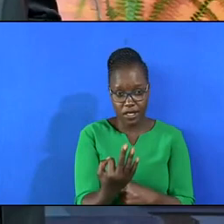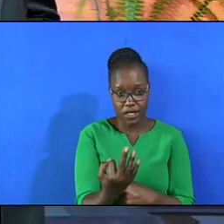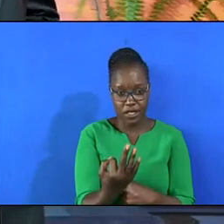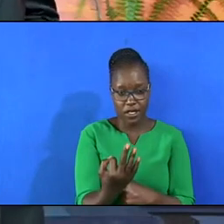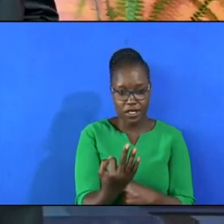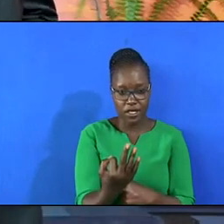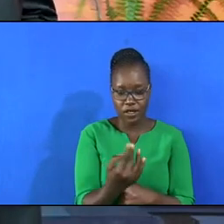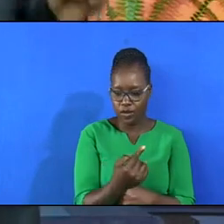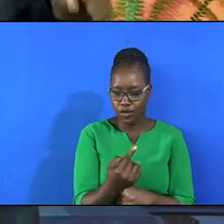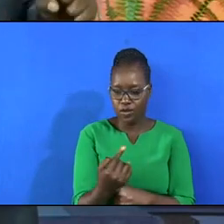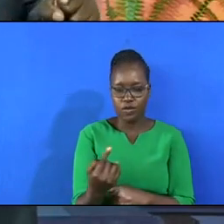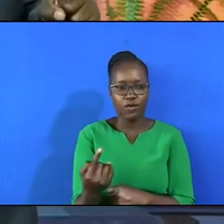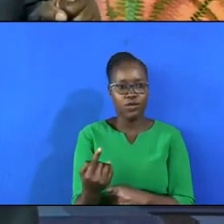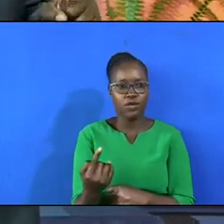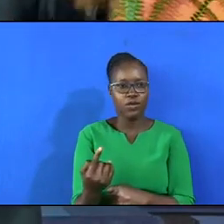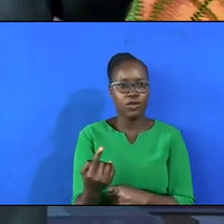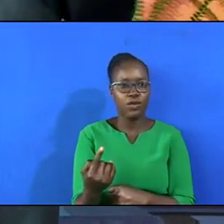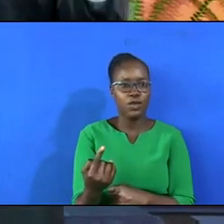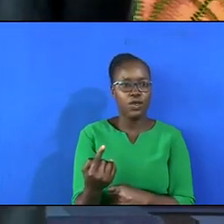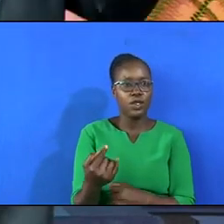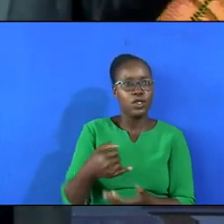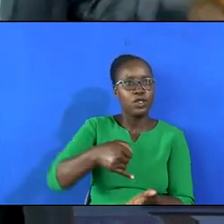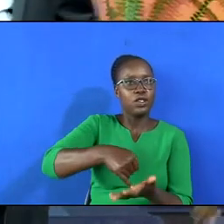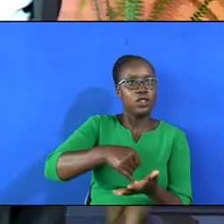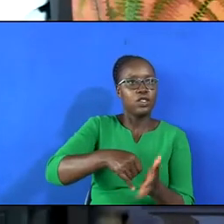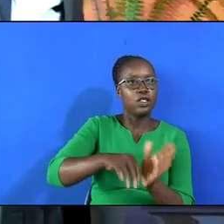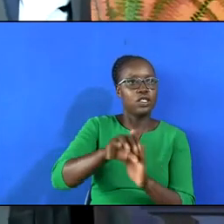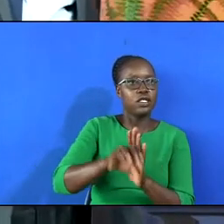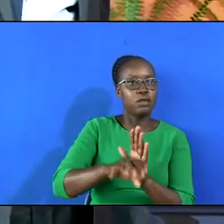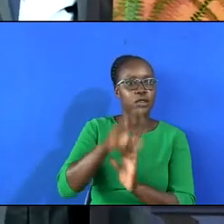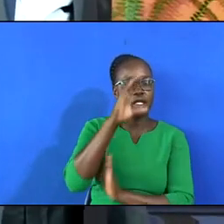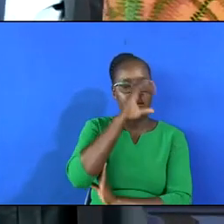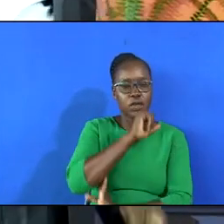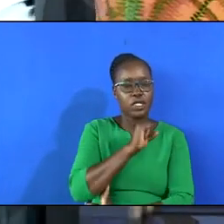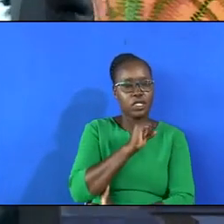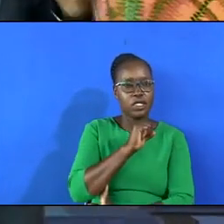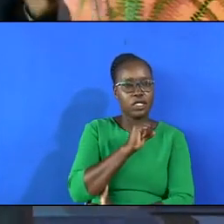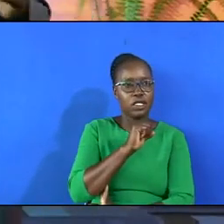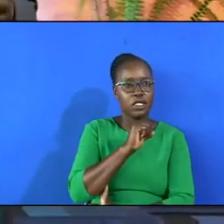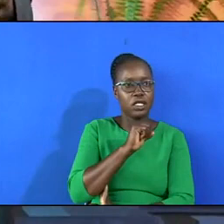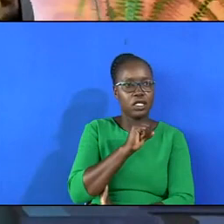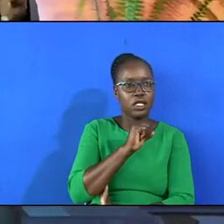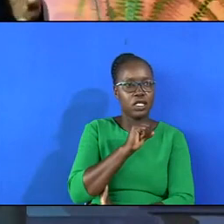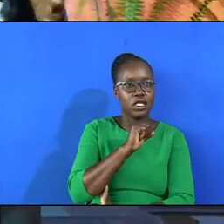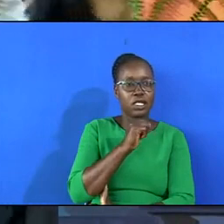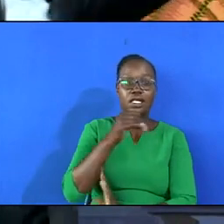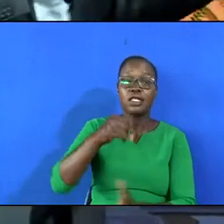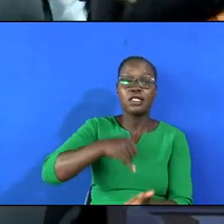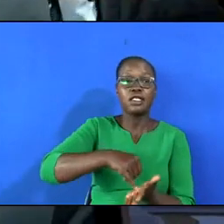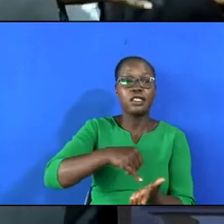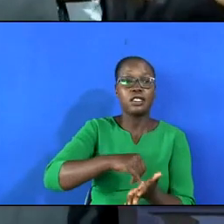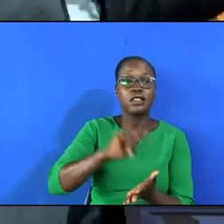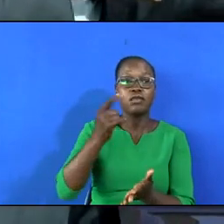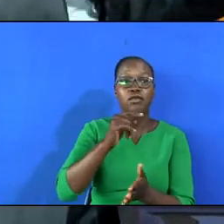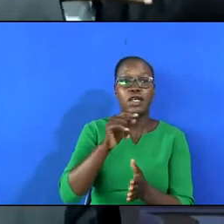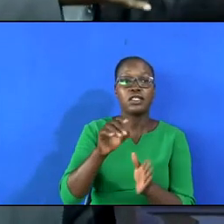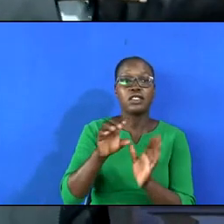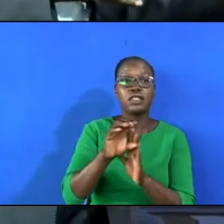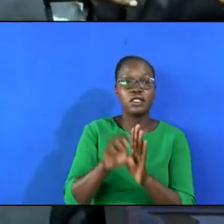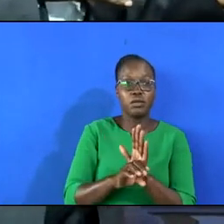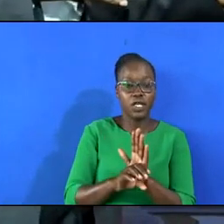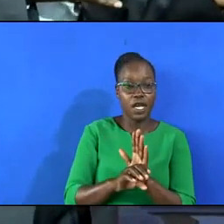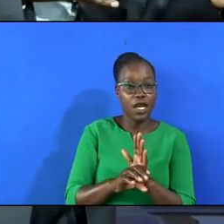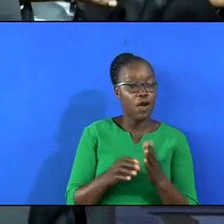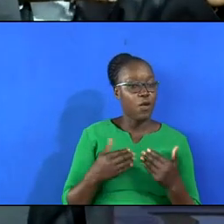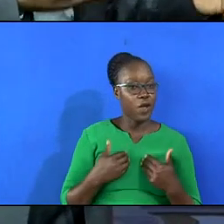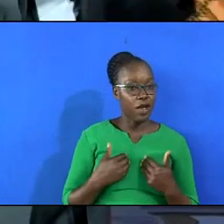include a chapter that was not there. So they included the first chapter, the one